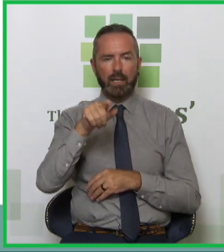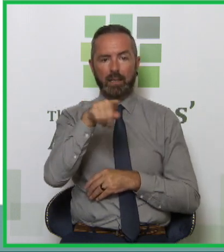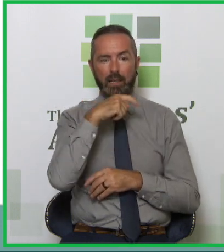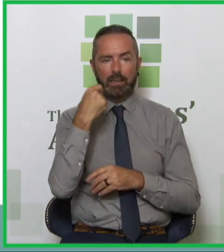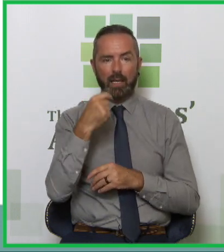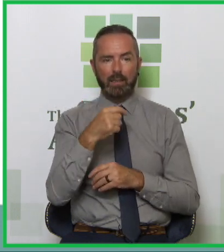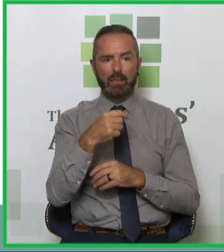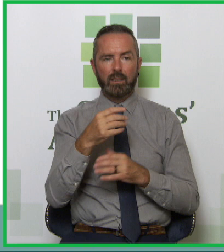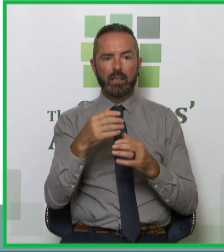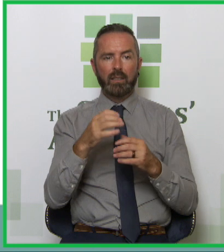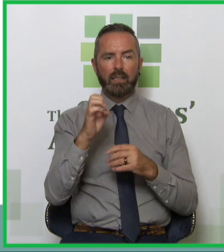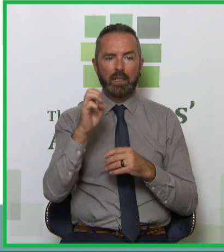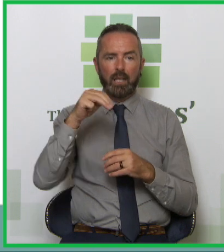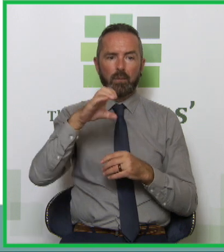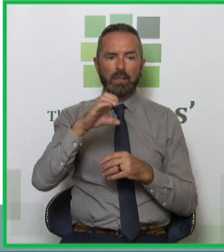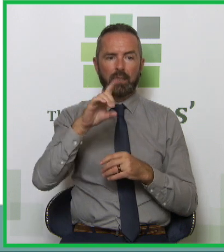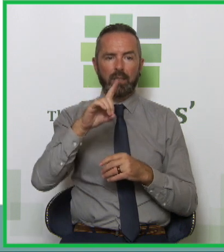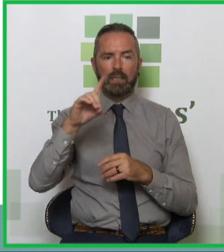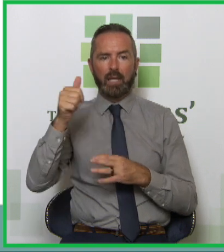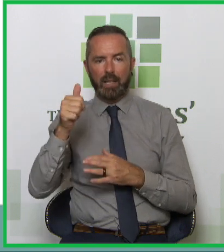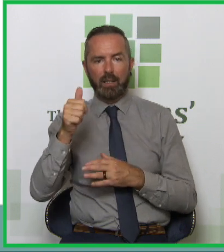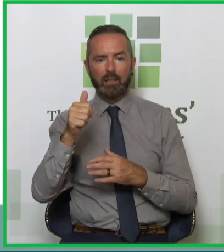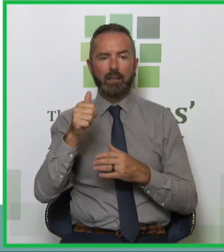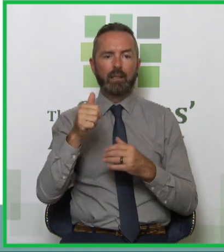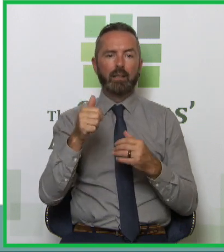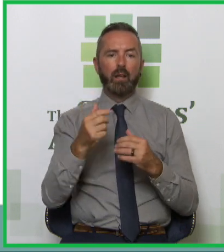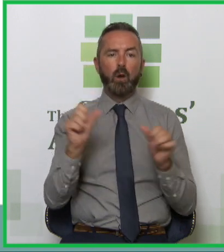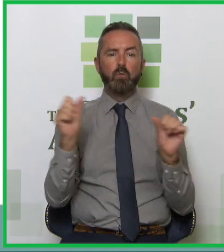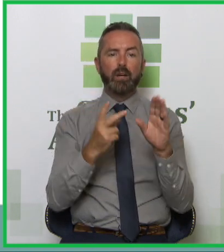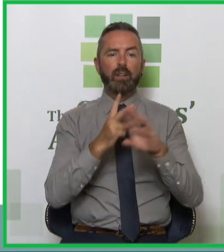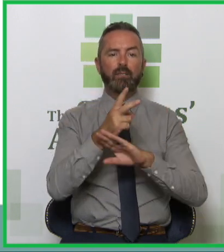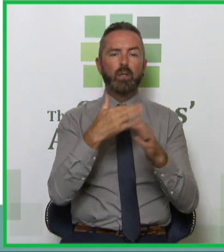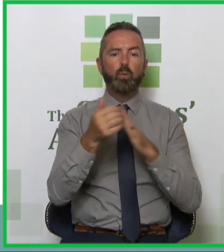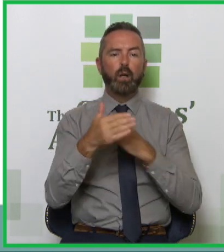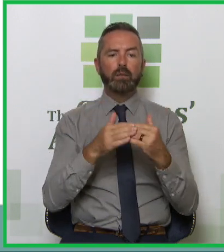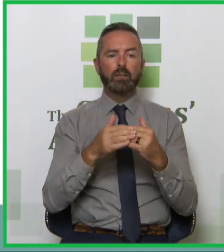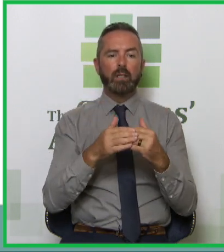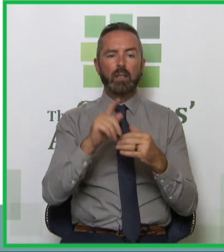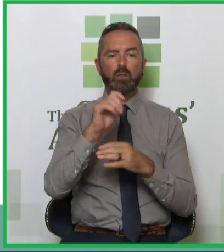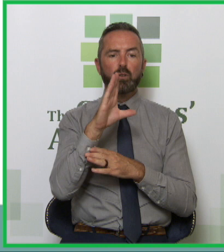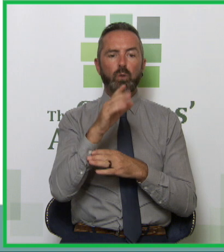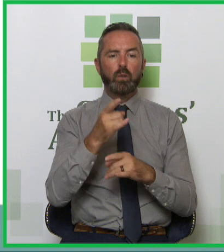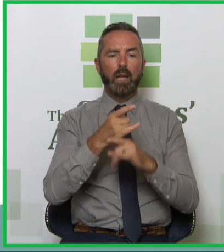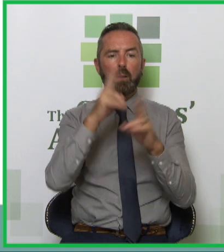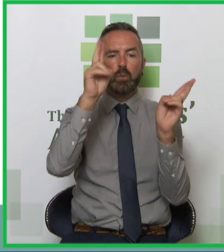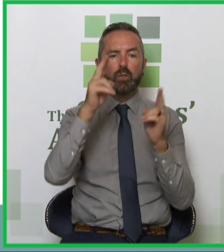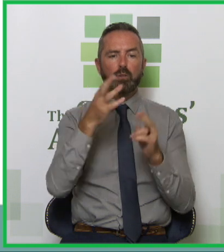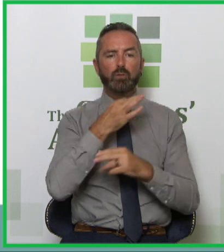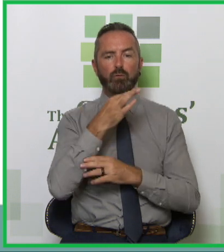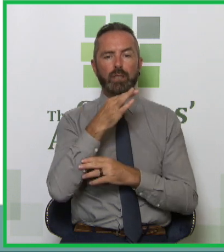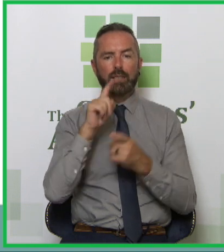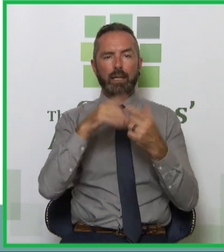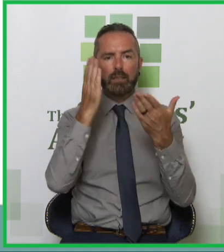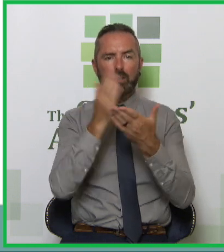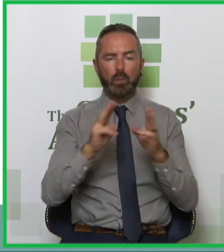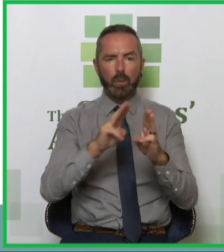tool to prevent substance use and reduce the risk of escalating into dependence or